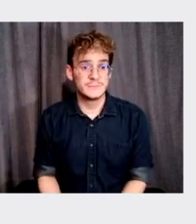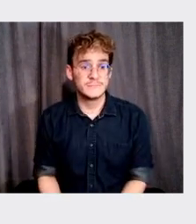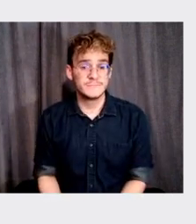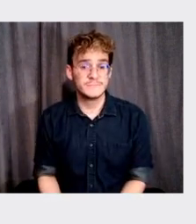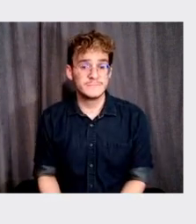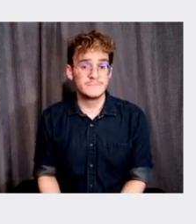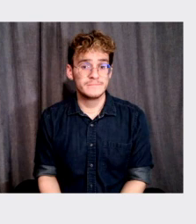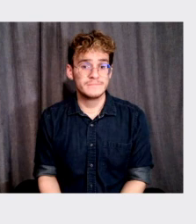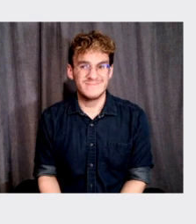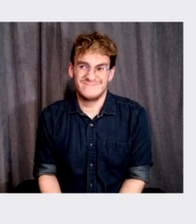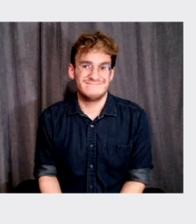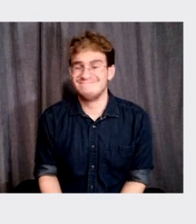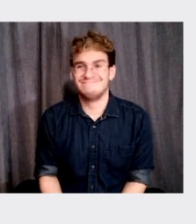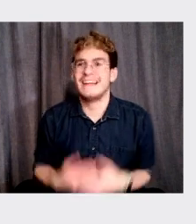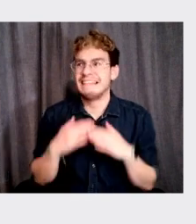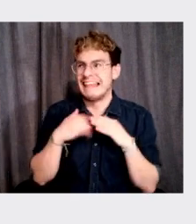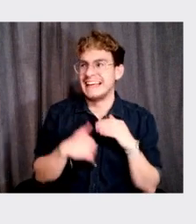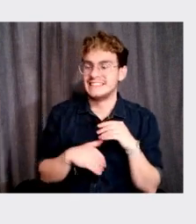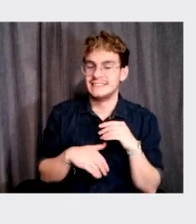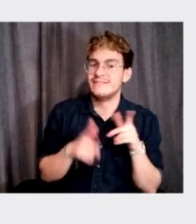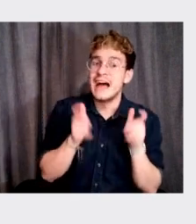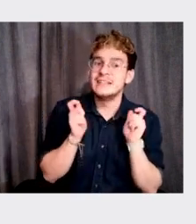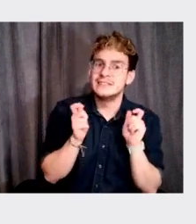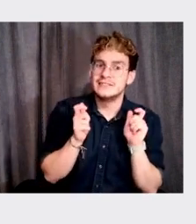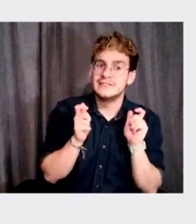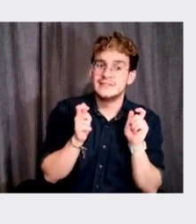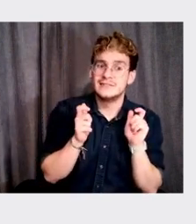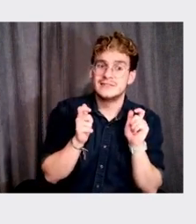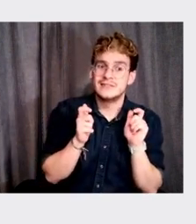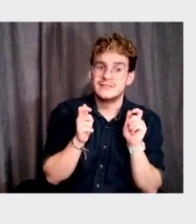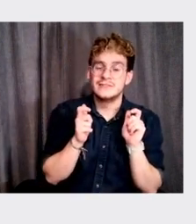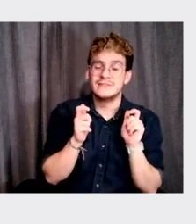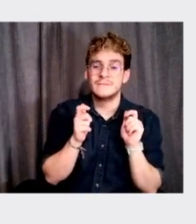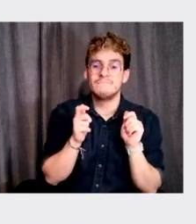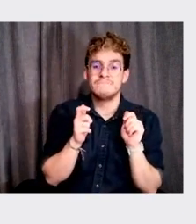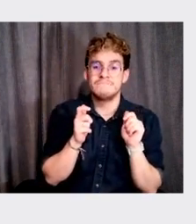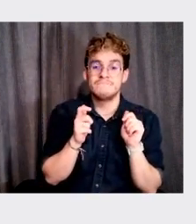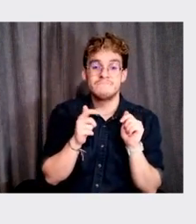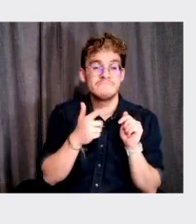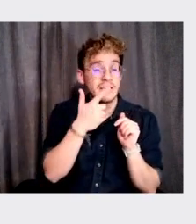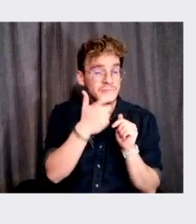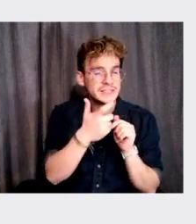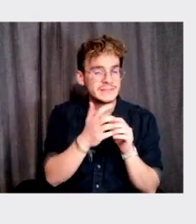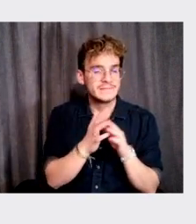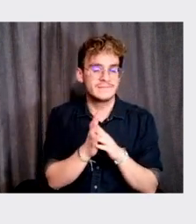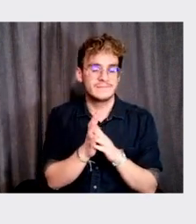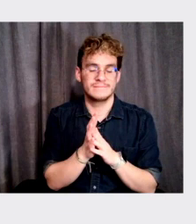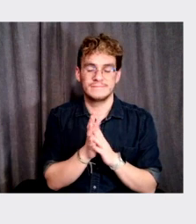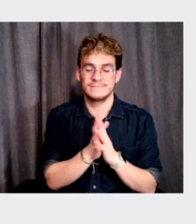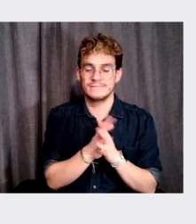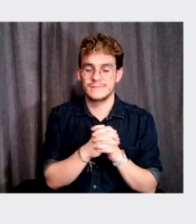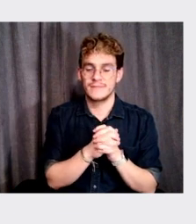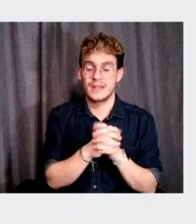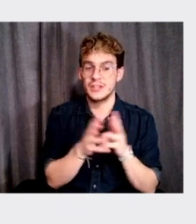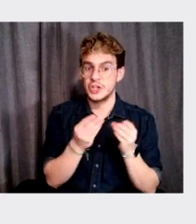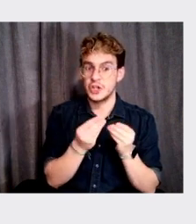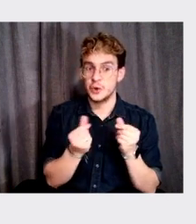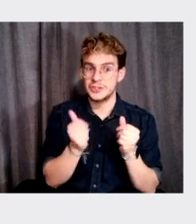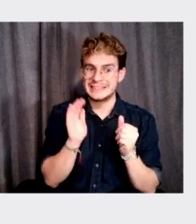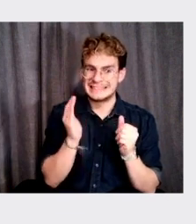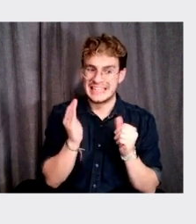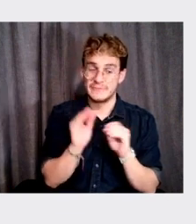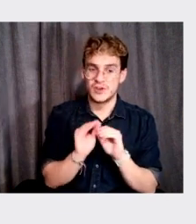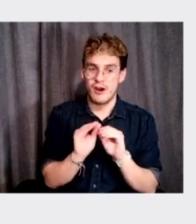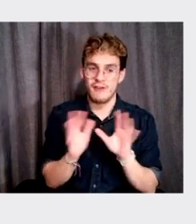and or less, uh, was, it was fast. Um, the, the interesting thing is that we, we kind of took, the solution seems very obvious,